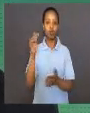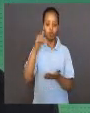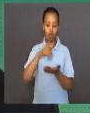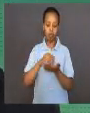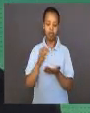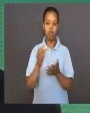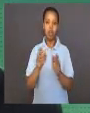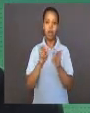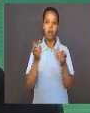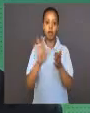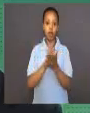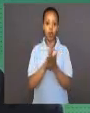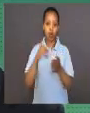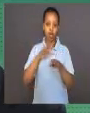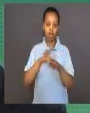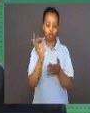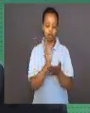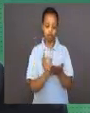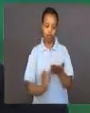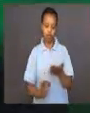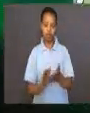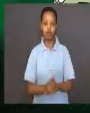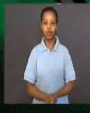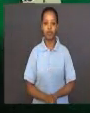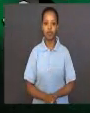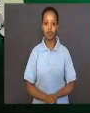answer on a piece of notebook paper.